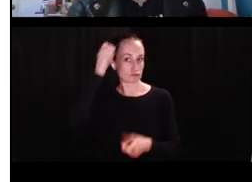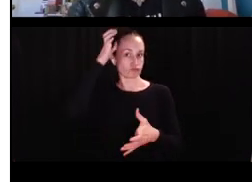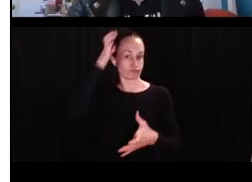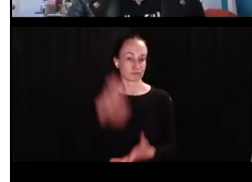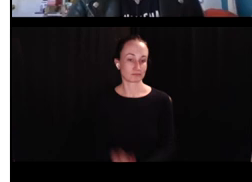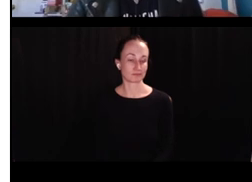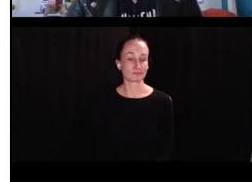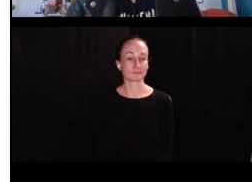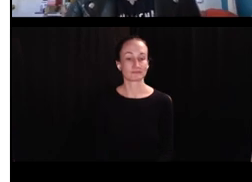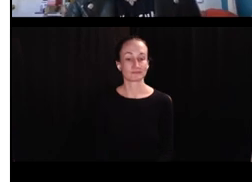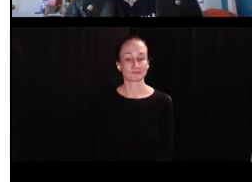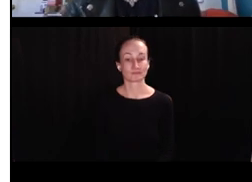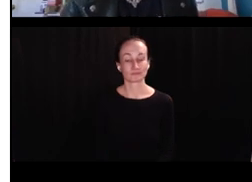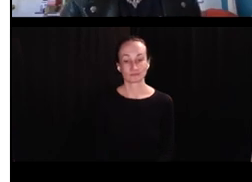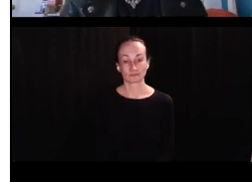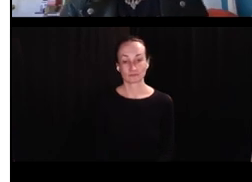morphosyntactic knowledge.